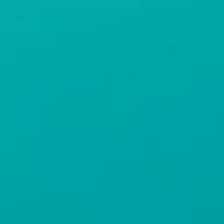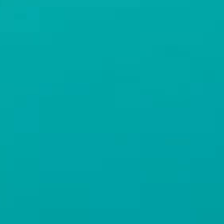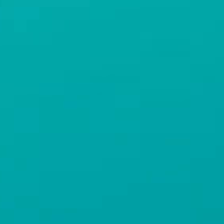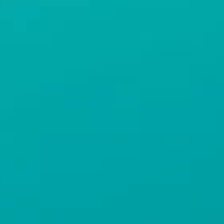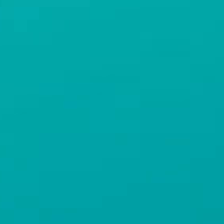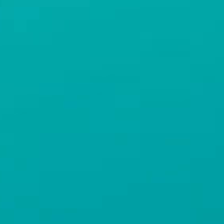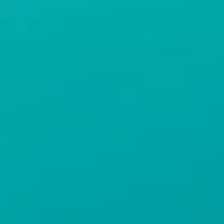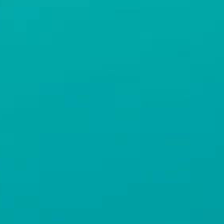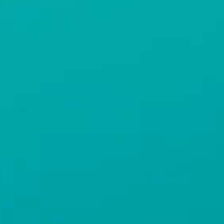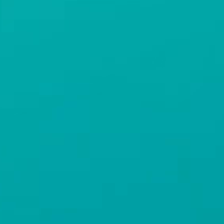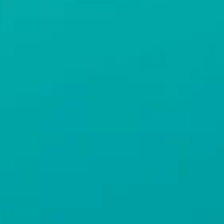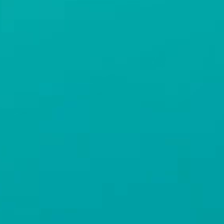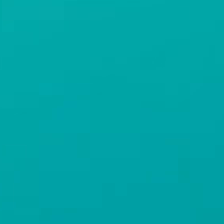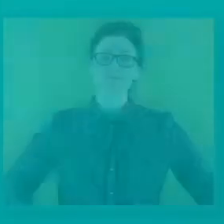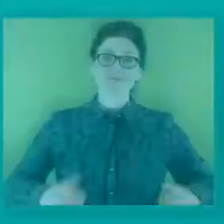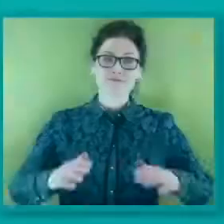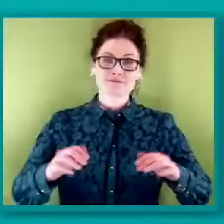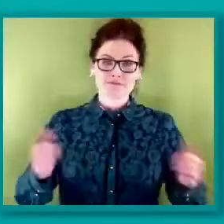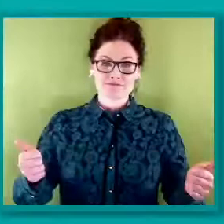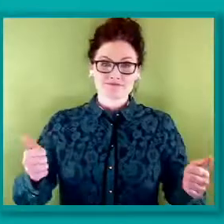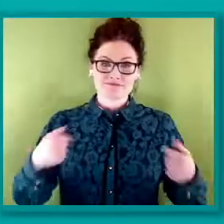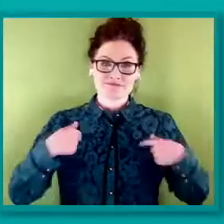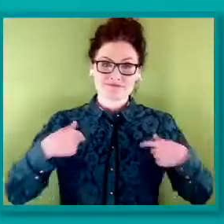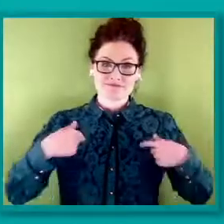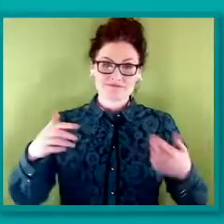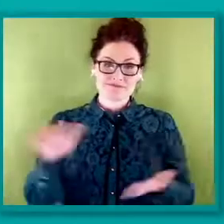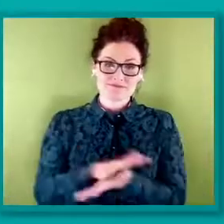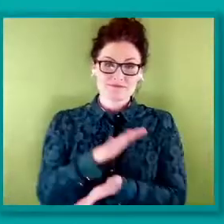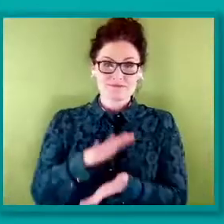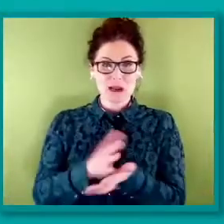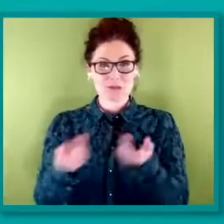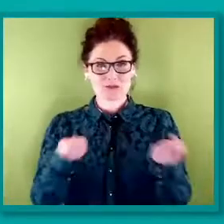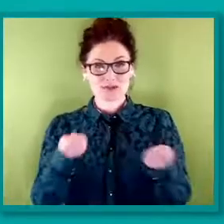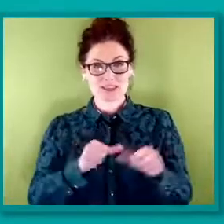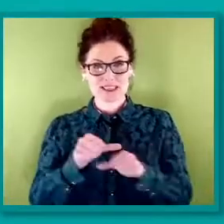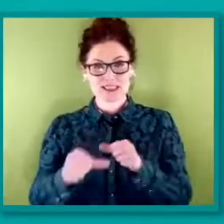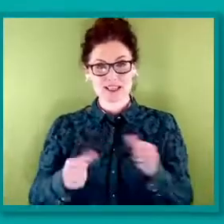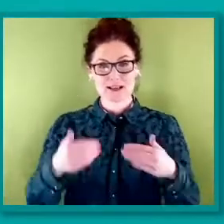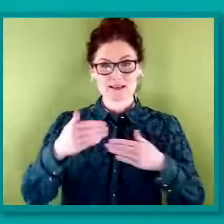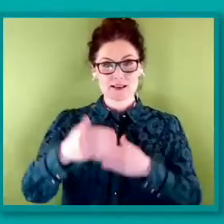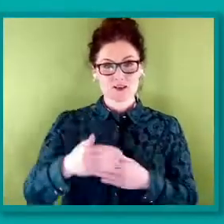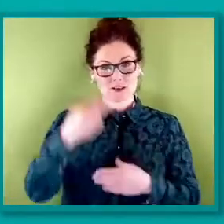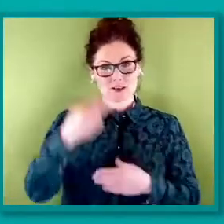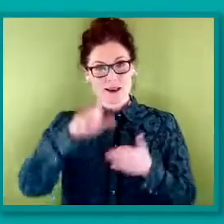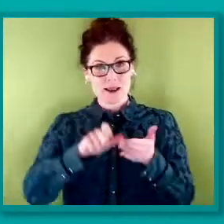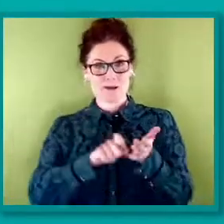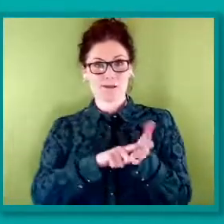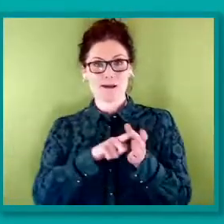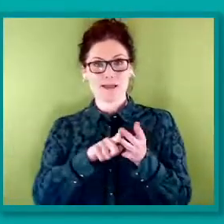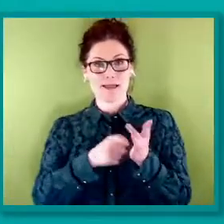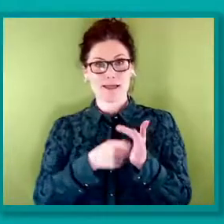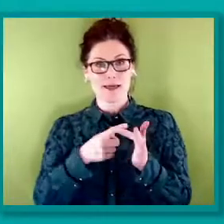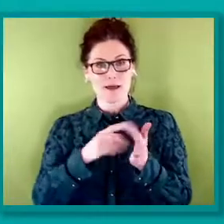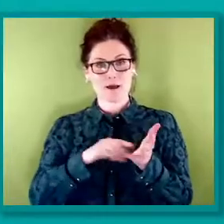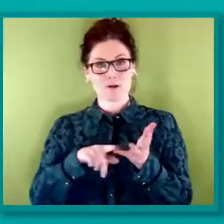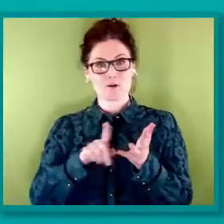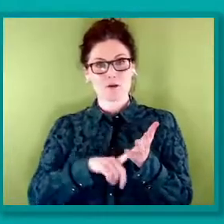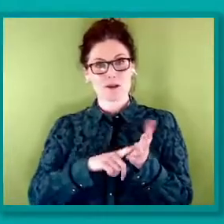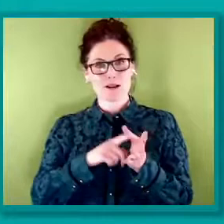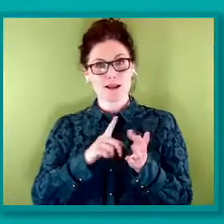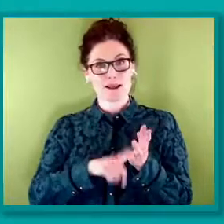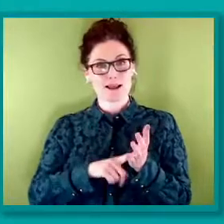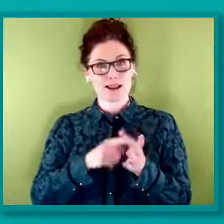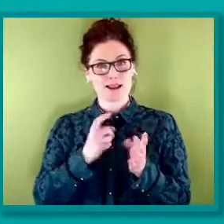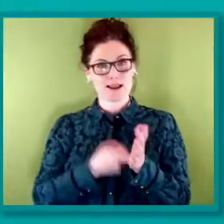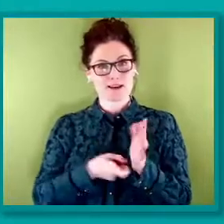Conference. It gives me great pleasure to chair the next session. My name is Clare Mullally, my pronouns are she, her. I'm